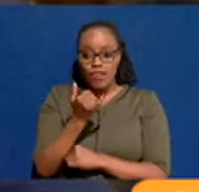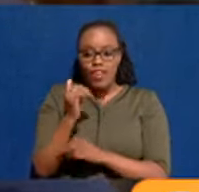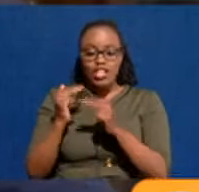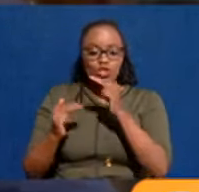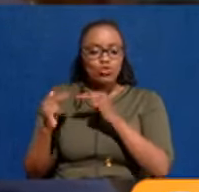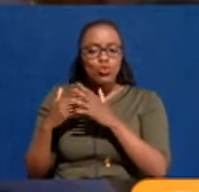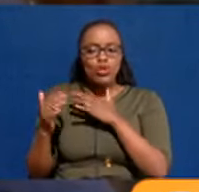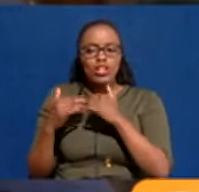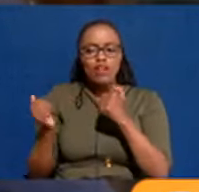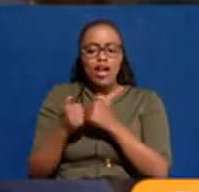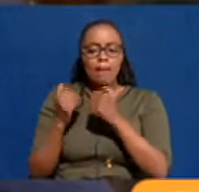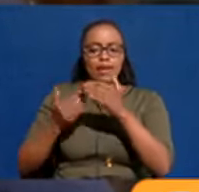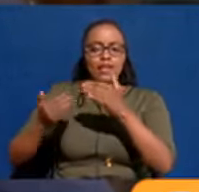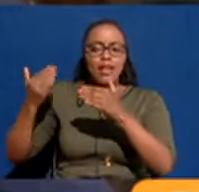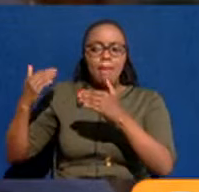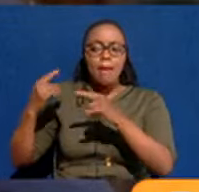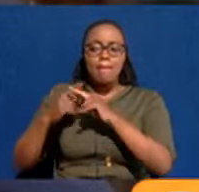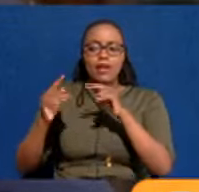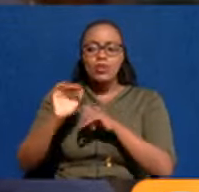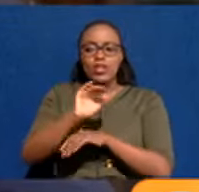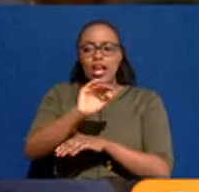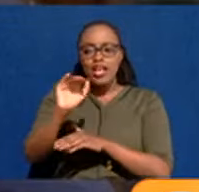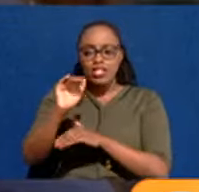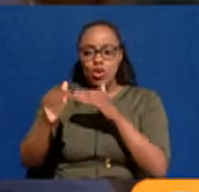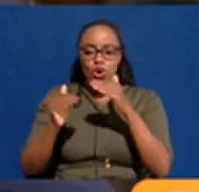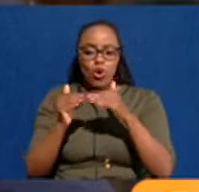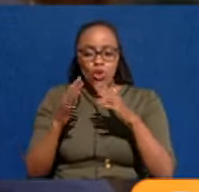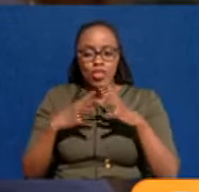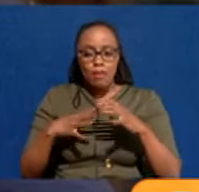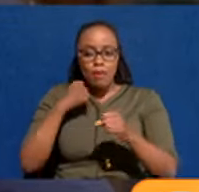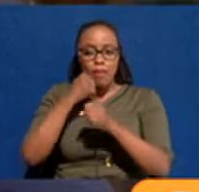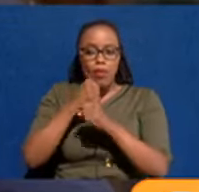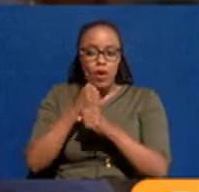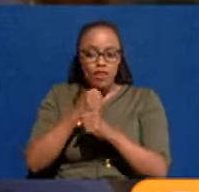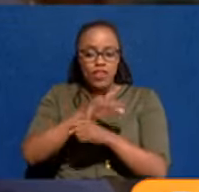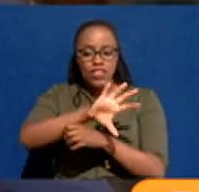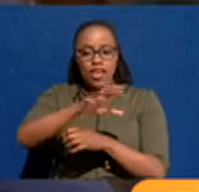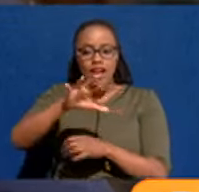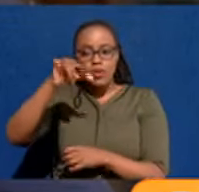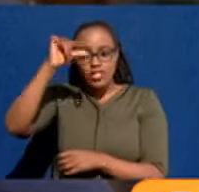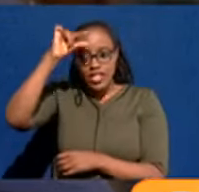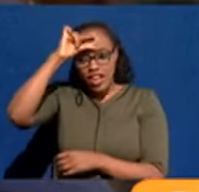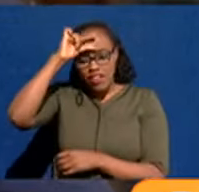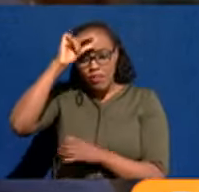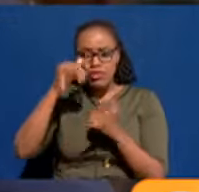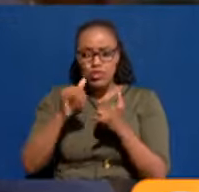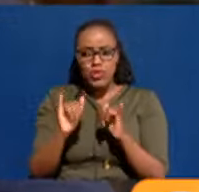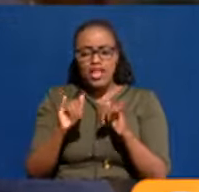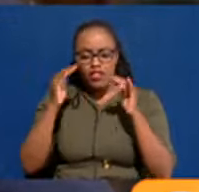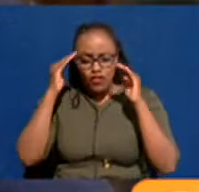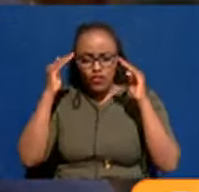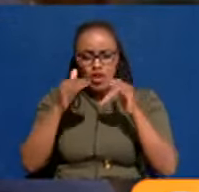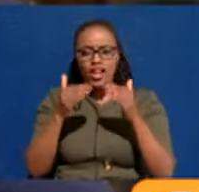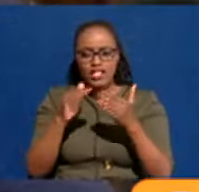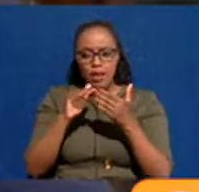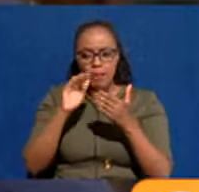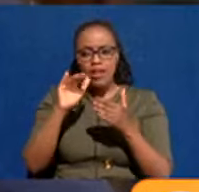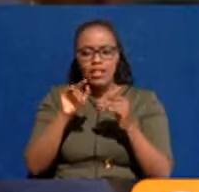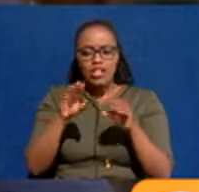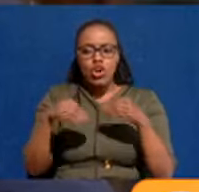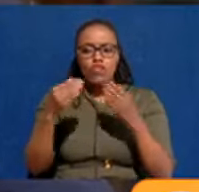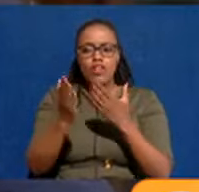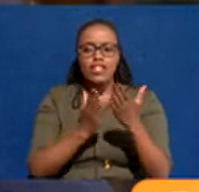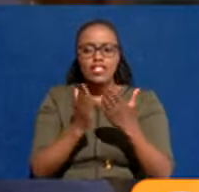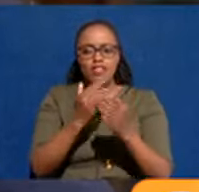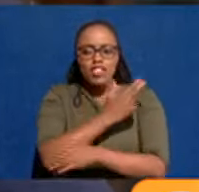what has happened in the past. But we would urge all those who work for the county government to focus a lot on serving